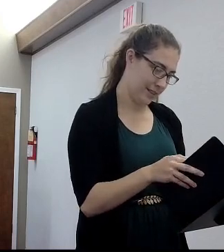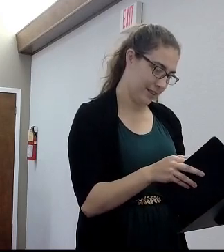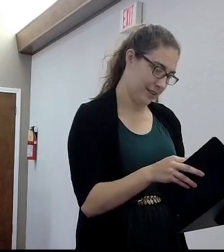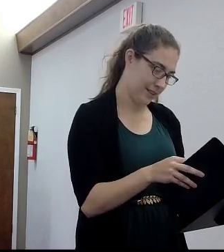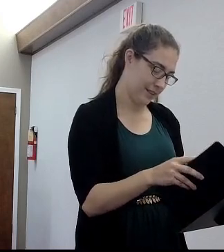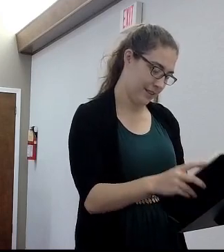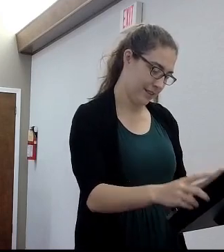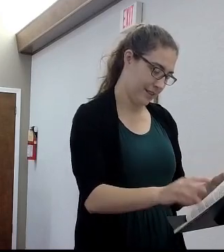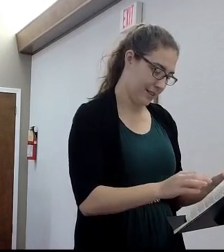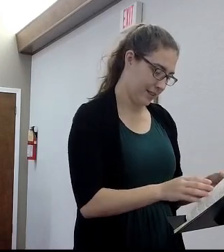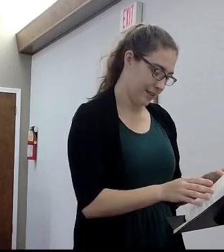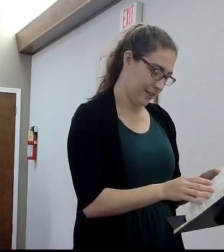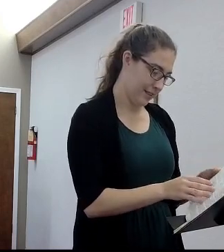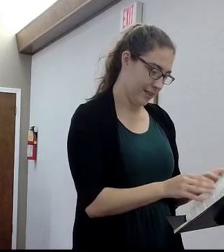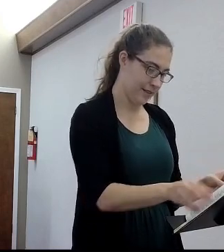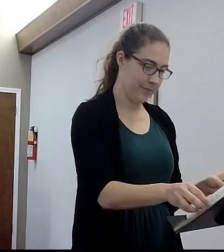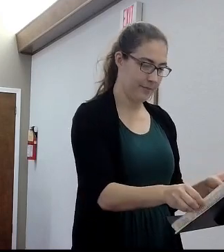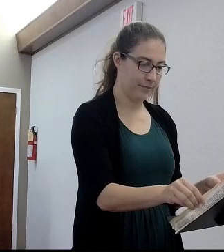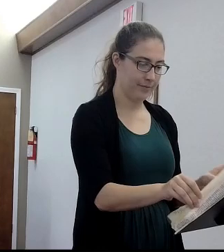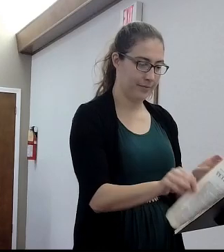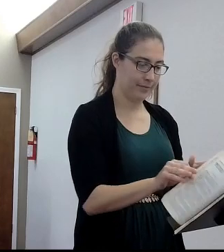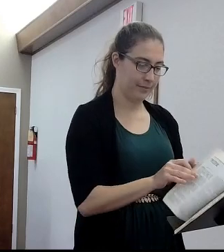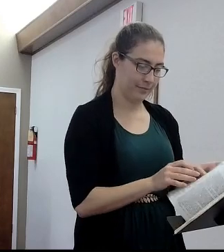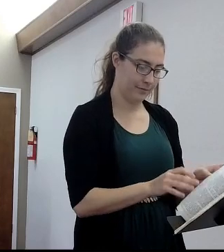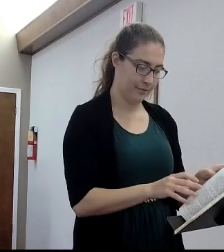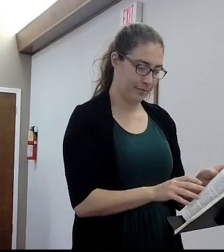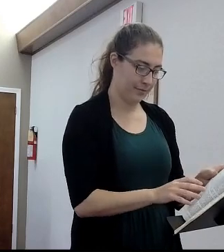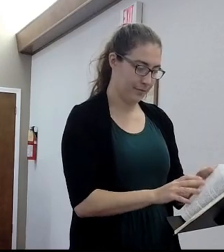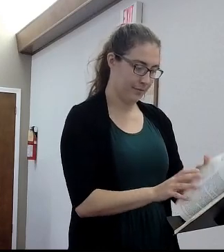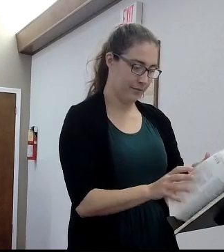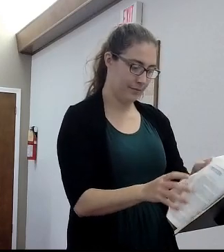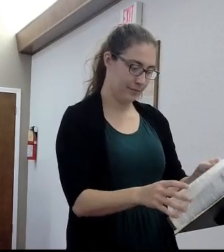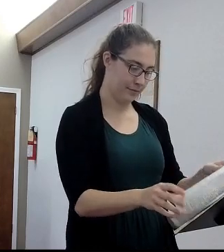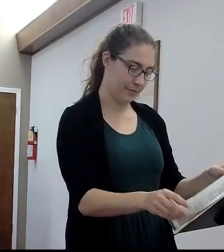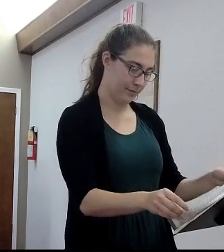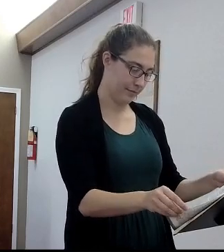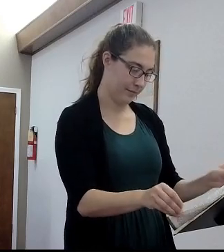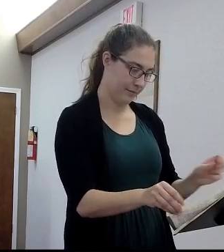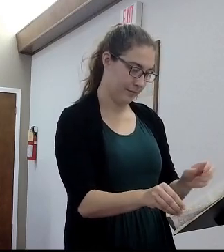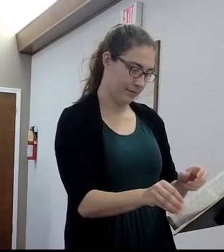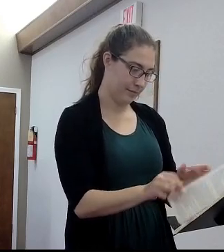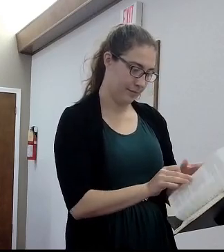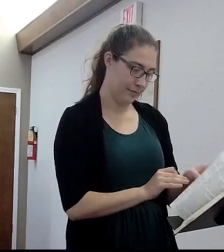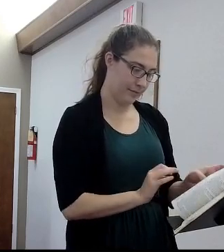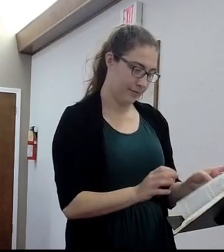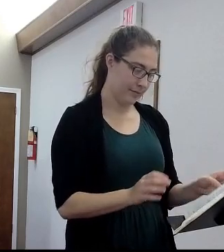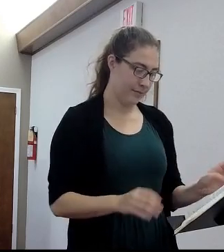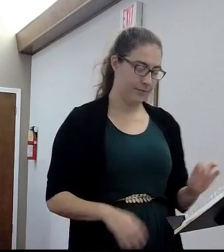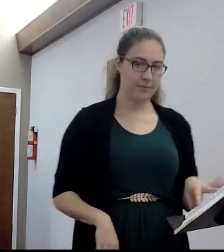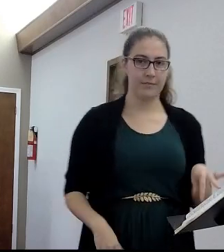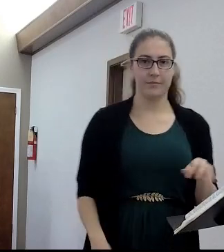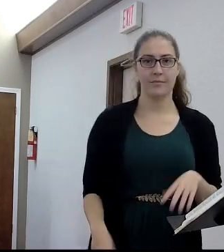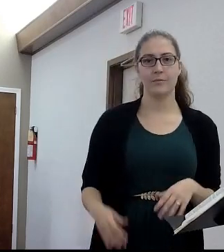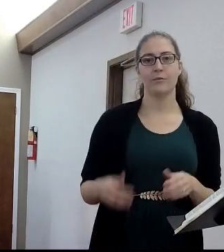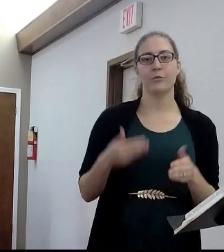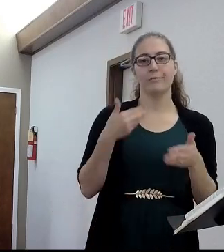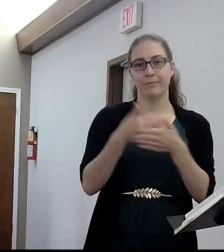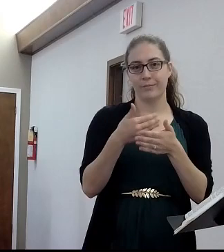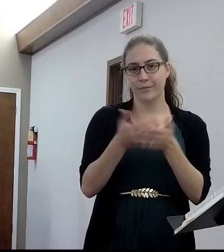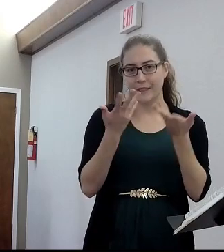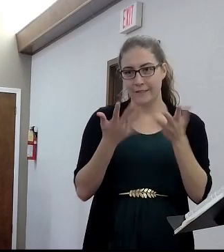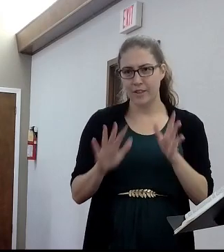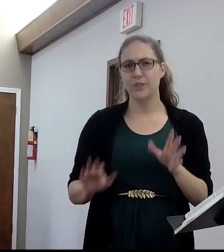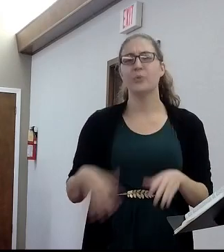through it. It's interesting how we're just kind of coming to a close in a season of closing all of these different things. John is over with, of course, and then